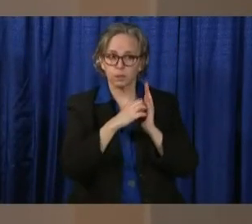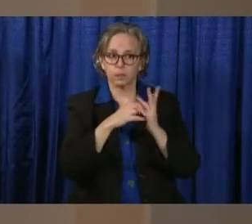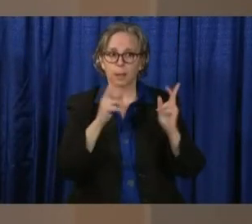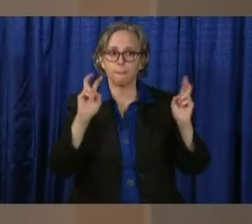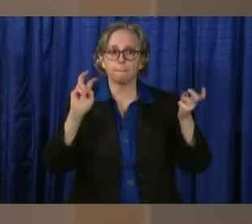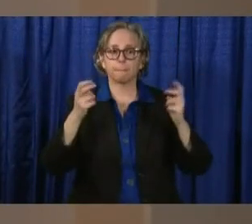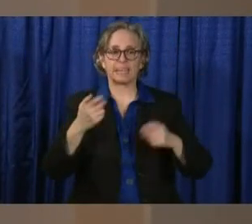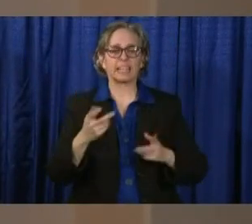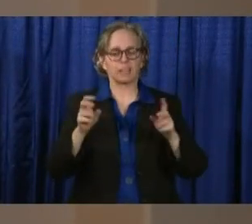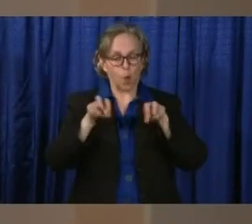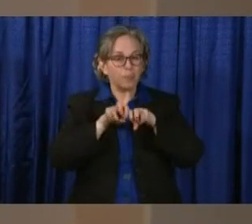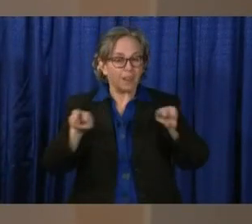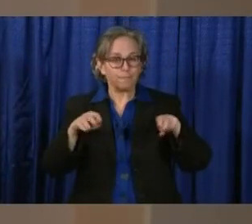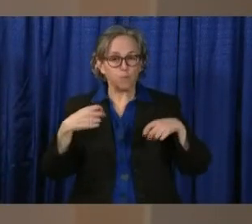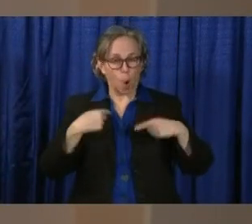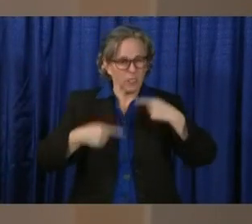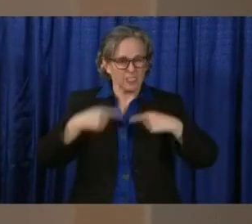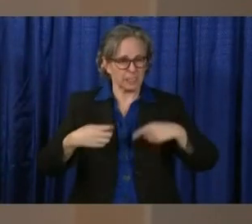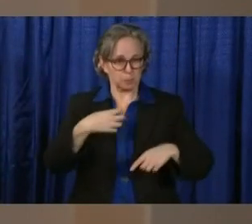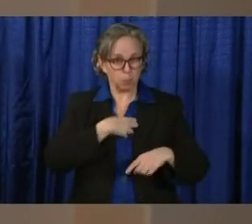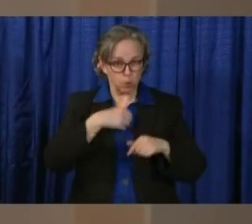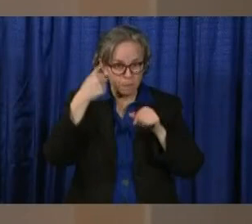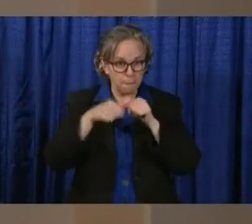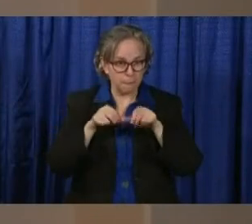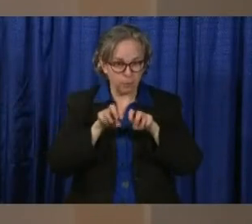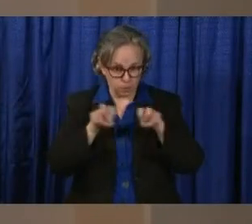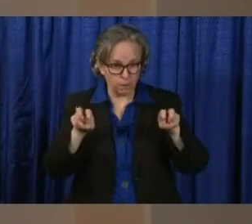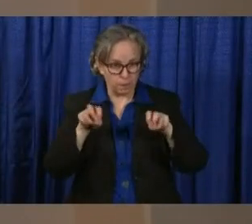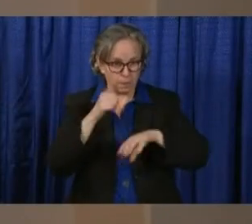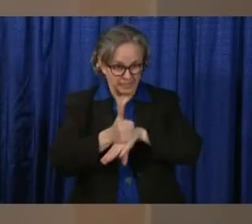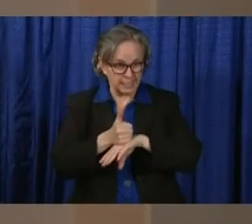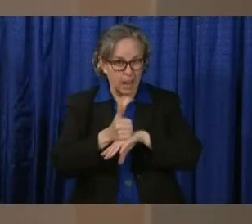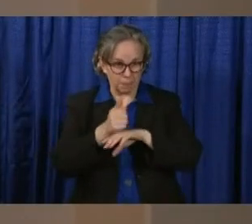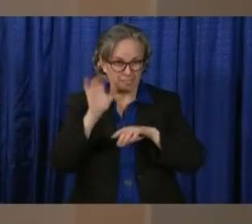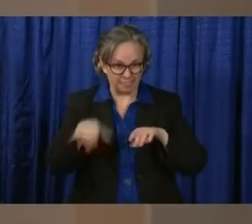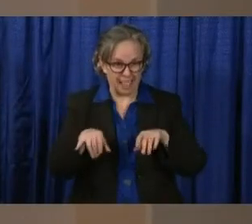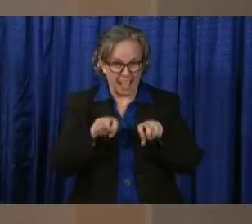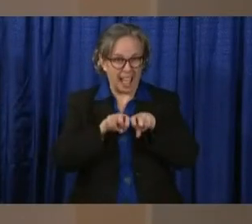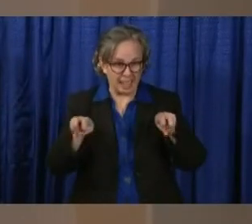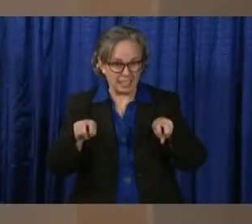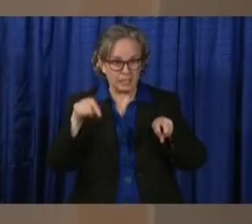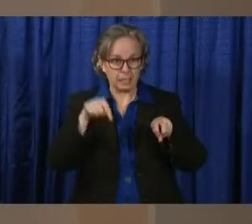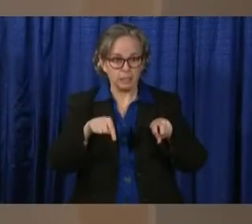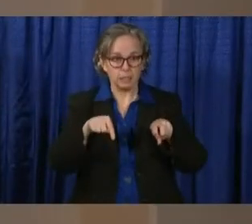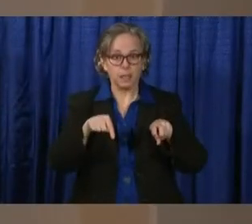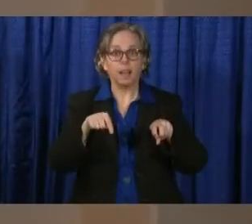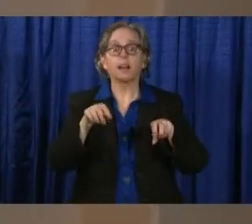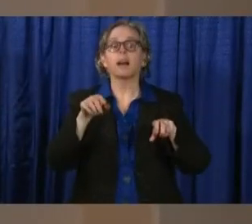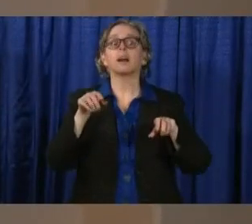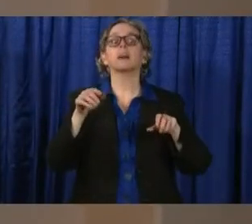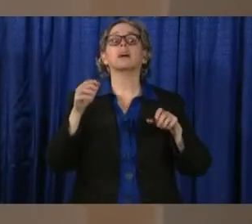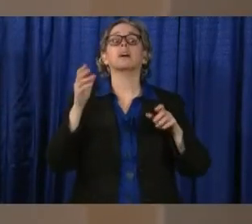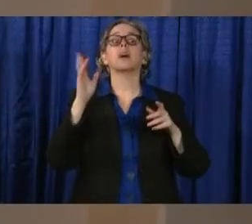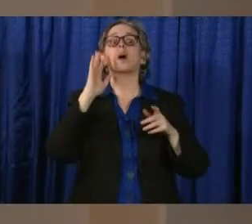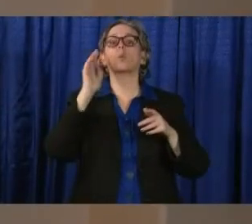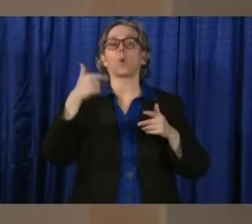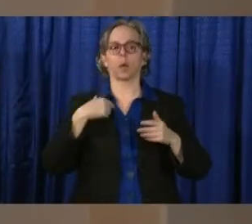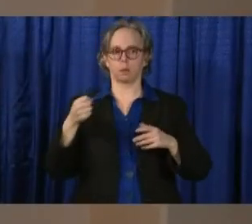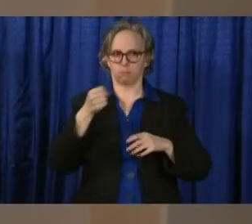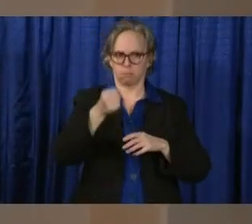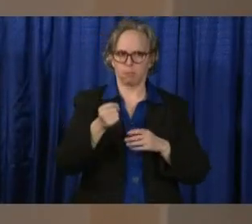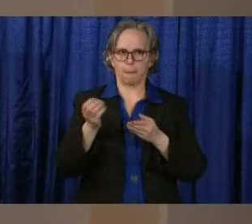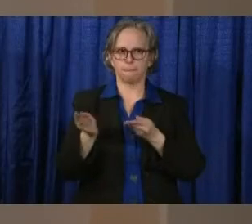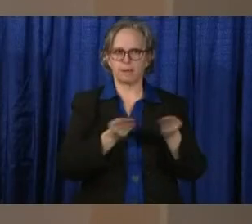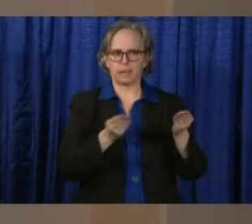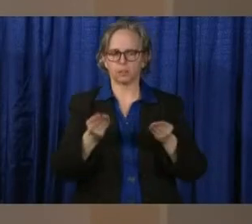recall, what the Dispute Resolution Commission is designed to do is to essentially mediate and come to a decision